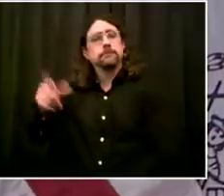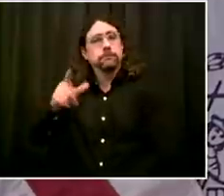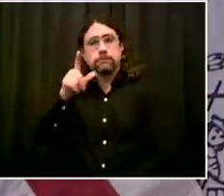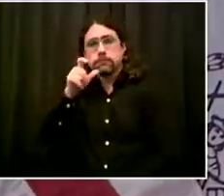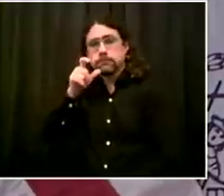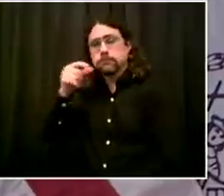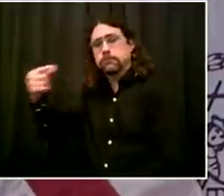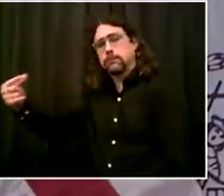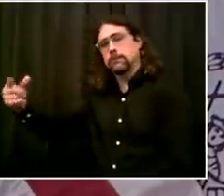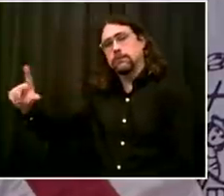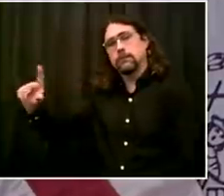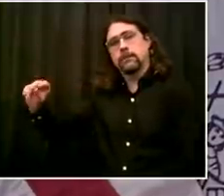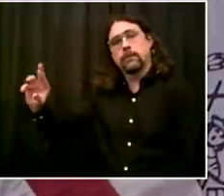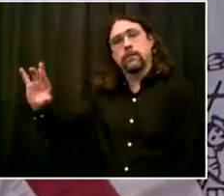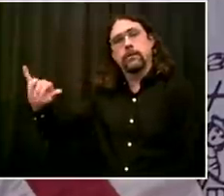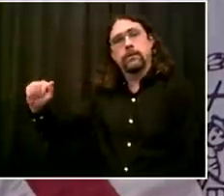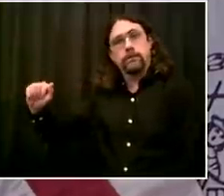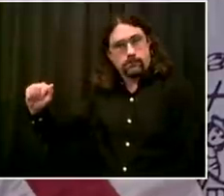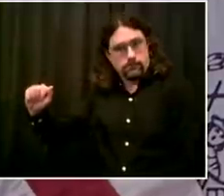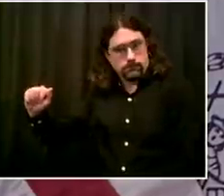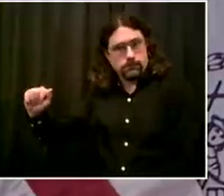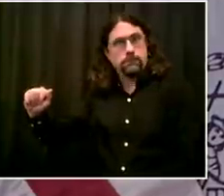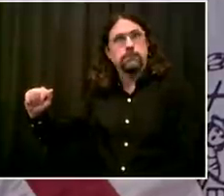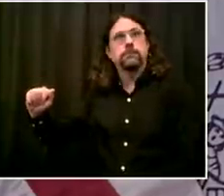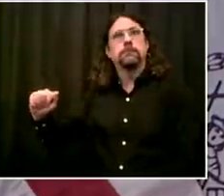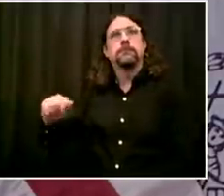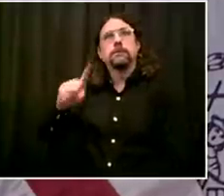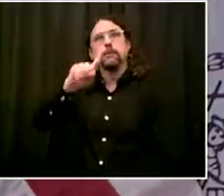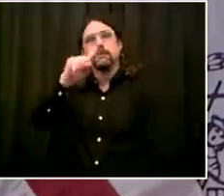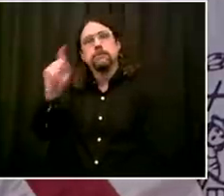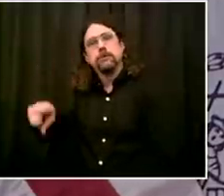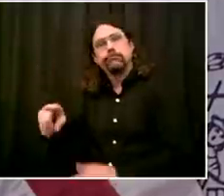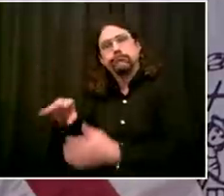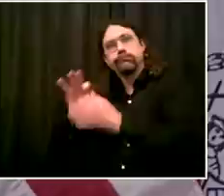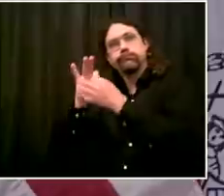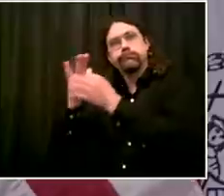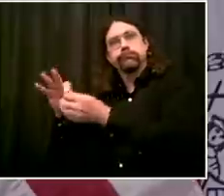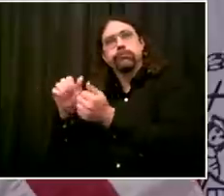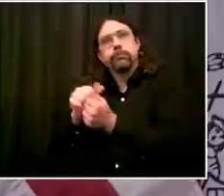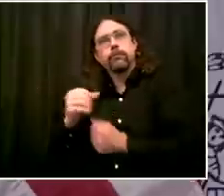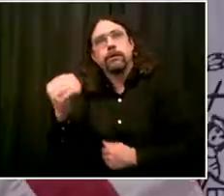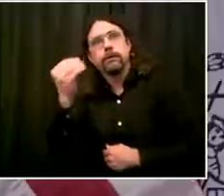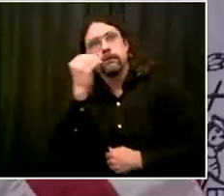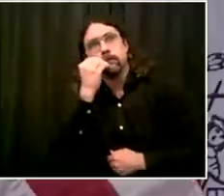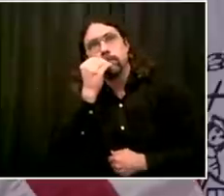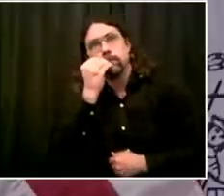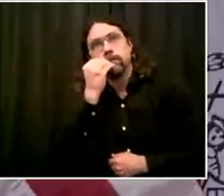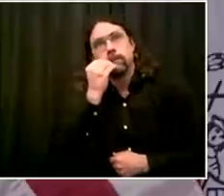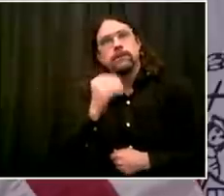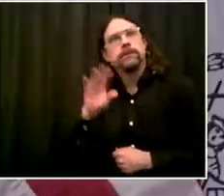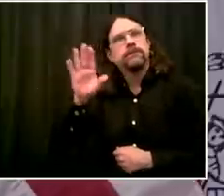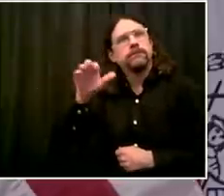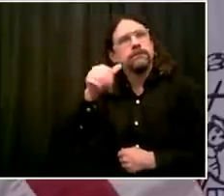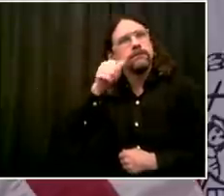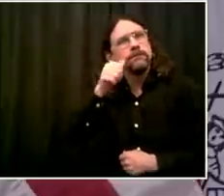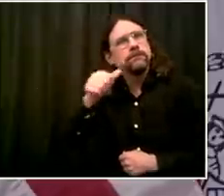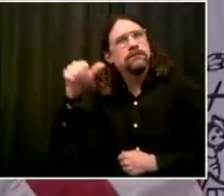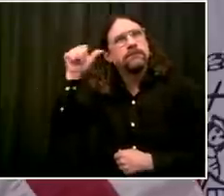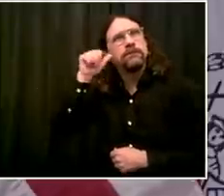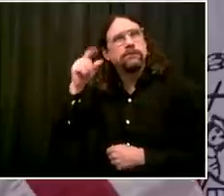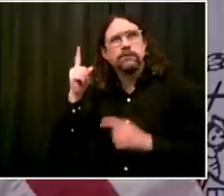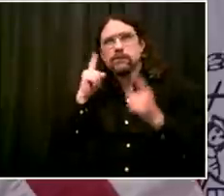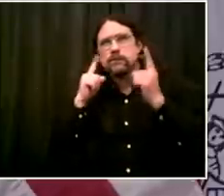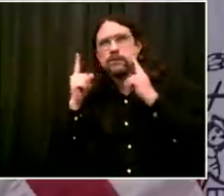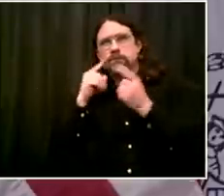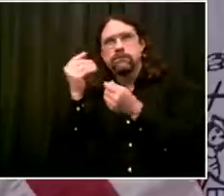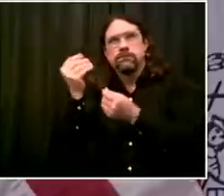about lack of quality and meals not being nutritious enough. But some of what we've also heard